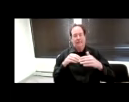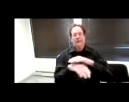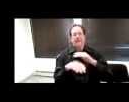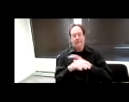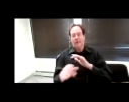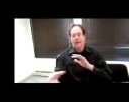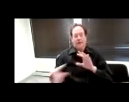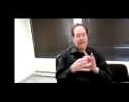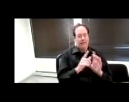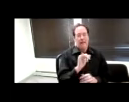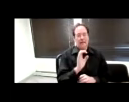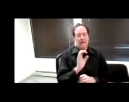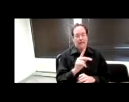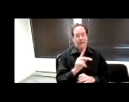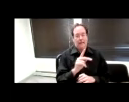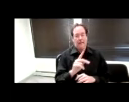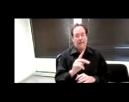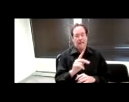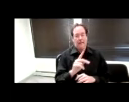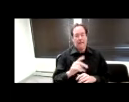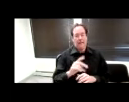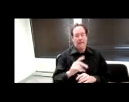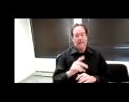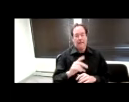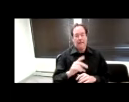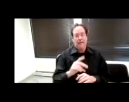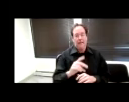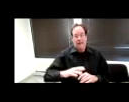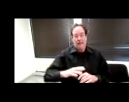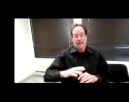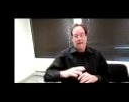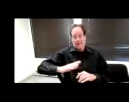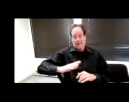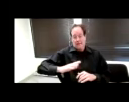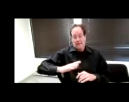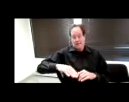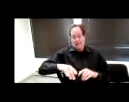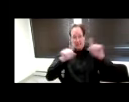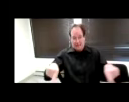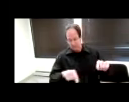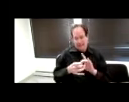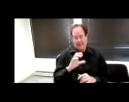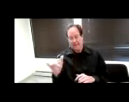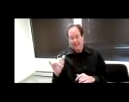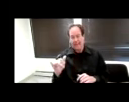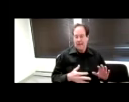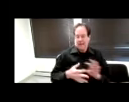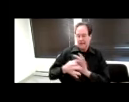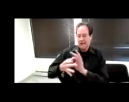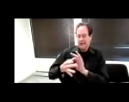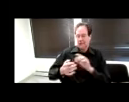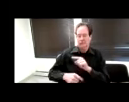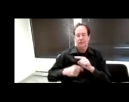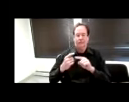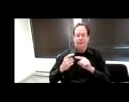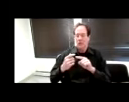at the bottom of the page. And what that accessibility link does is it links to a form that